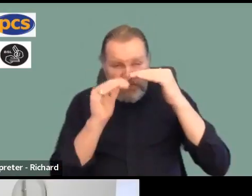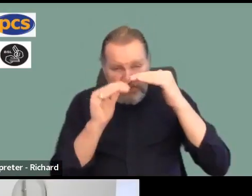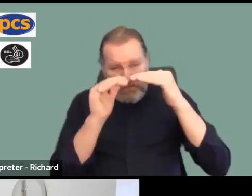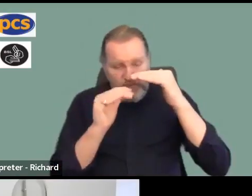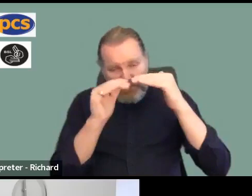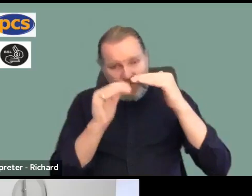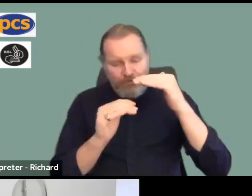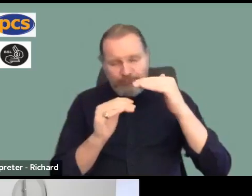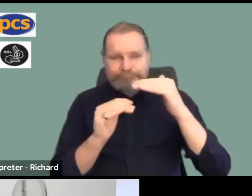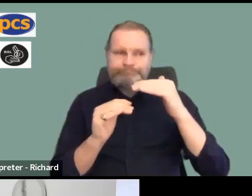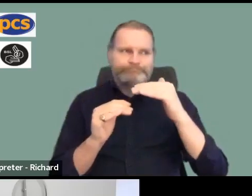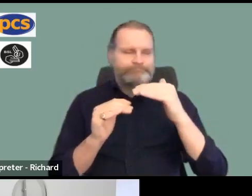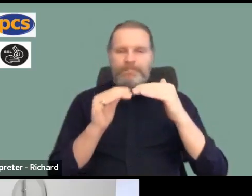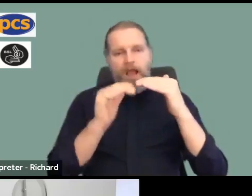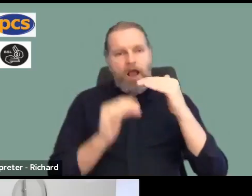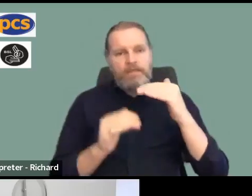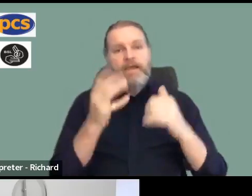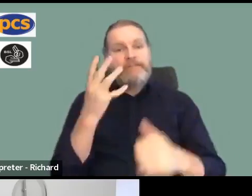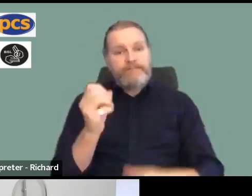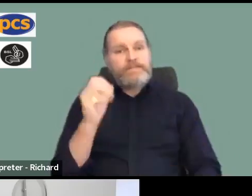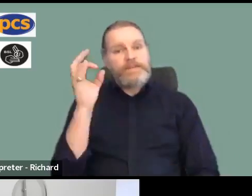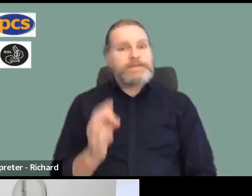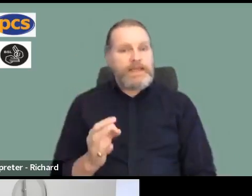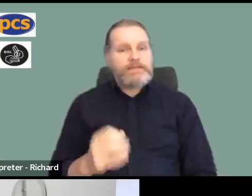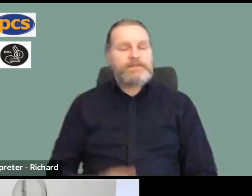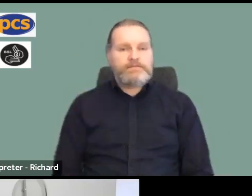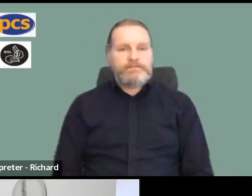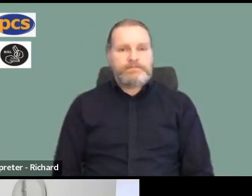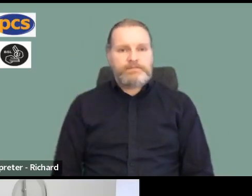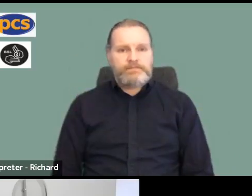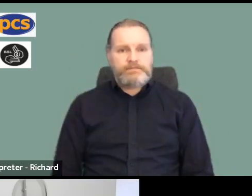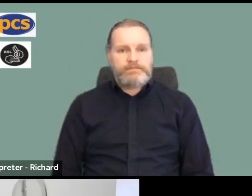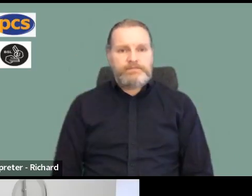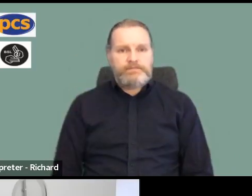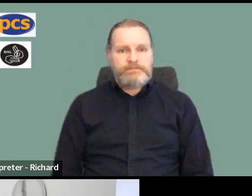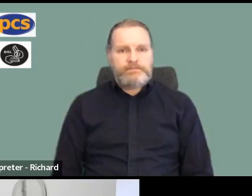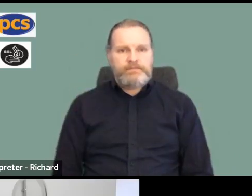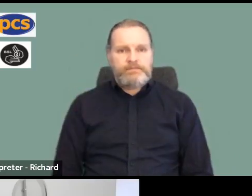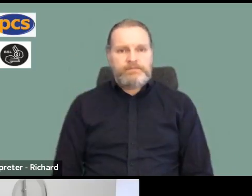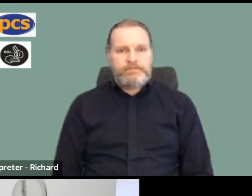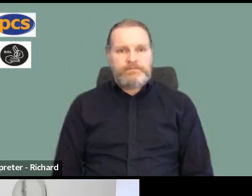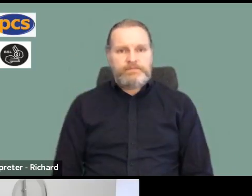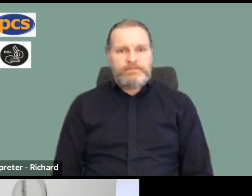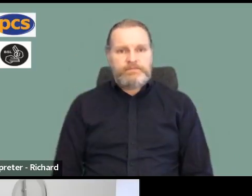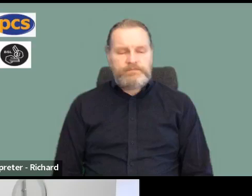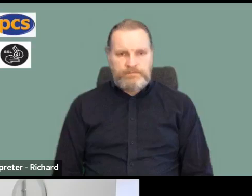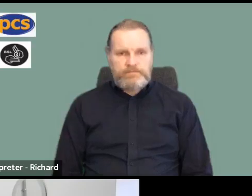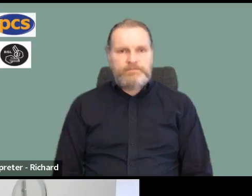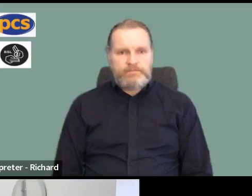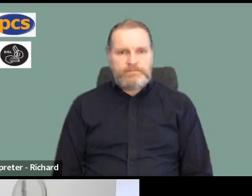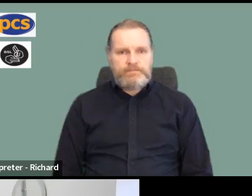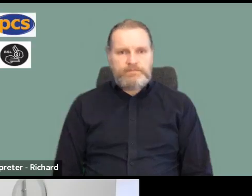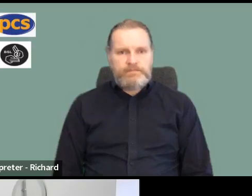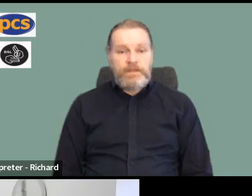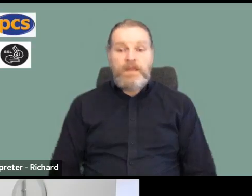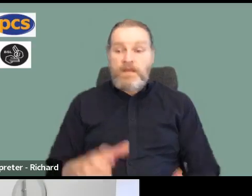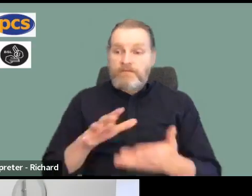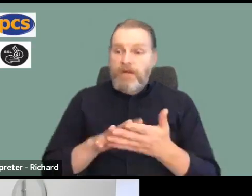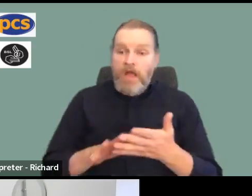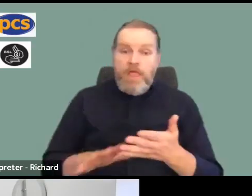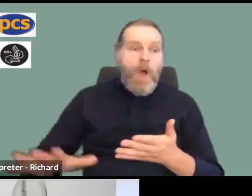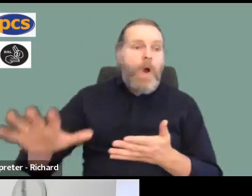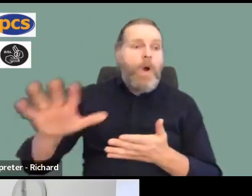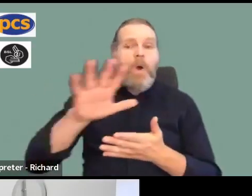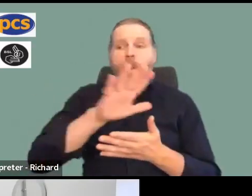ballot and essentially what we've done is we've had one count. And therefore, unless we get over 50% across the whole of the